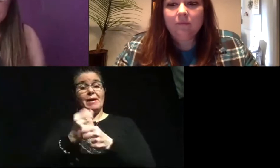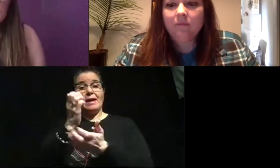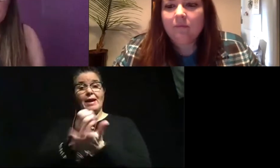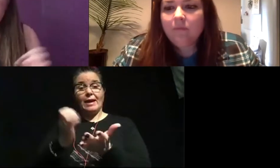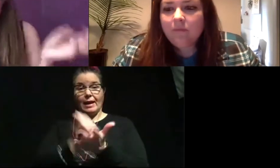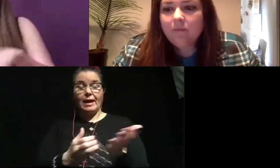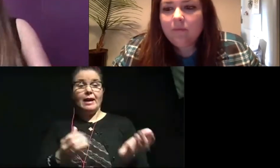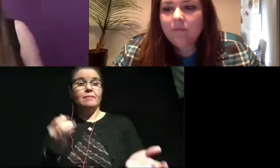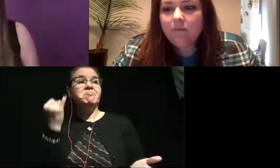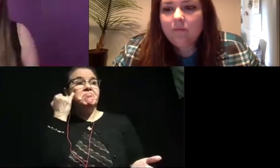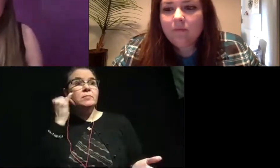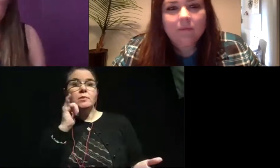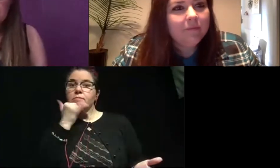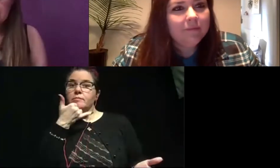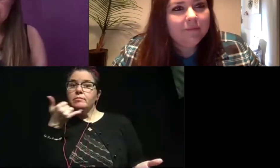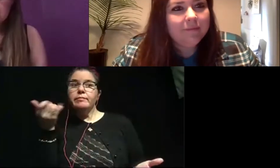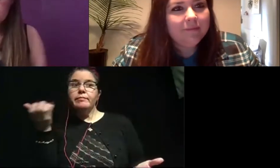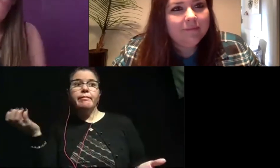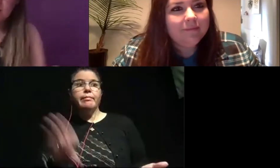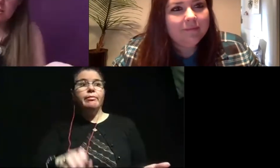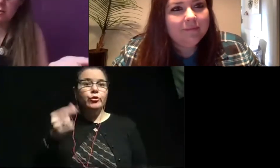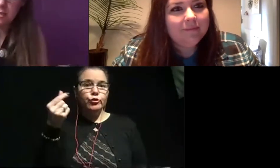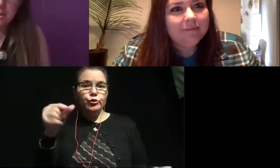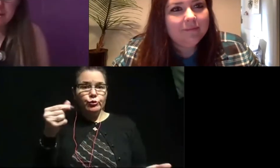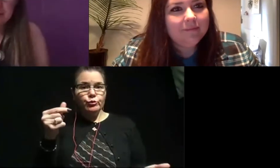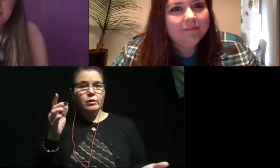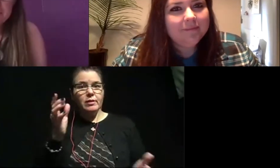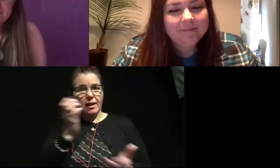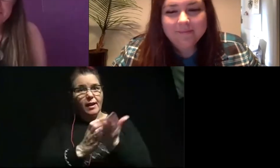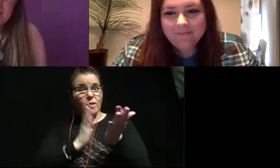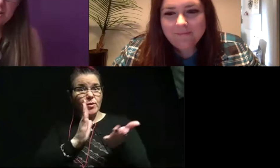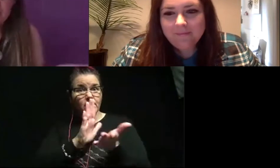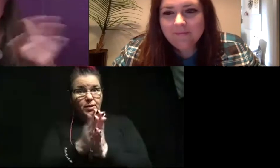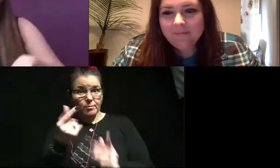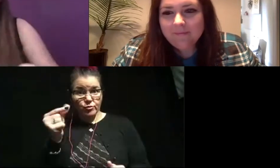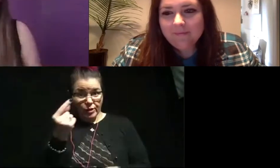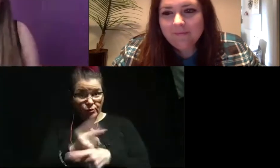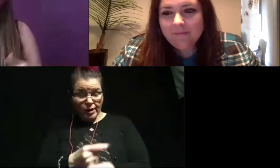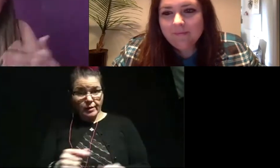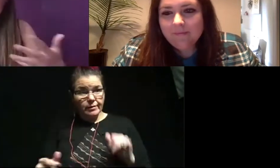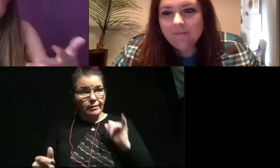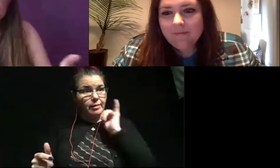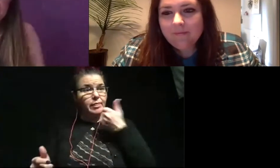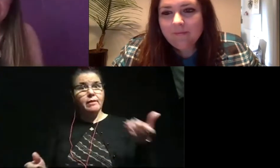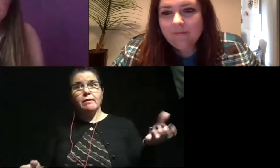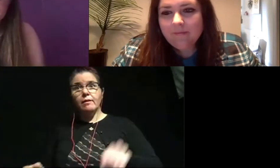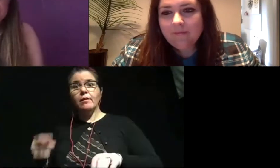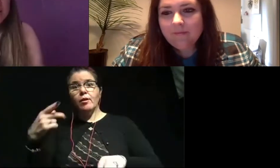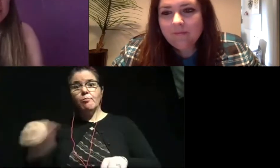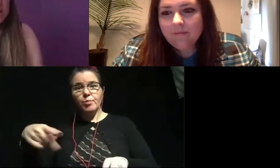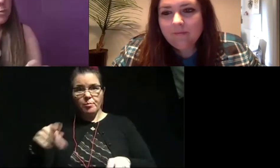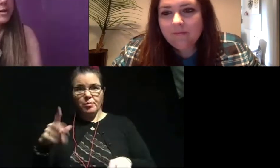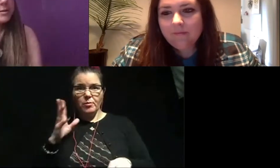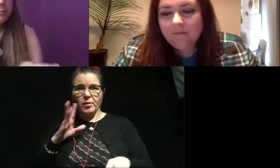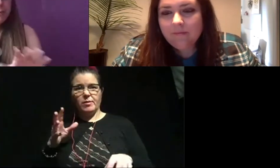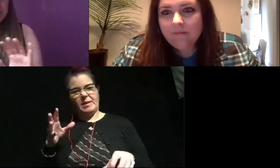let's say you accidentally knock in some green, well, it's going to turn your cake green, right? You accidentally knock in some purple with that green. Now it's going to be kind